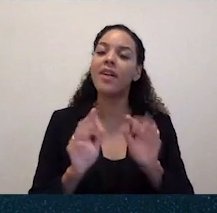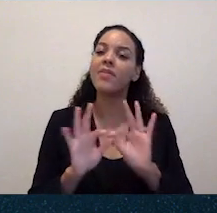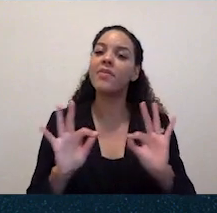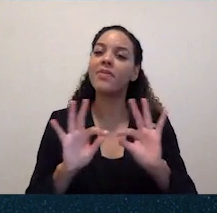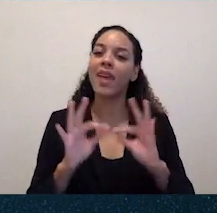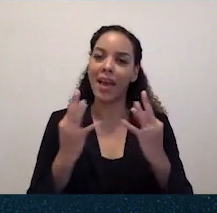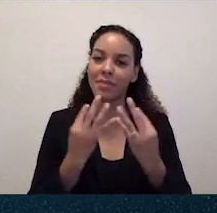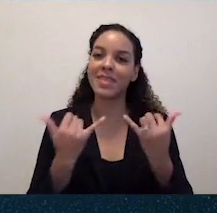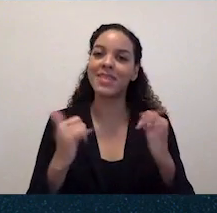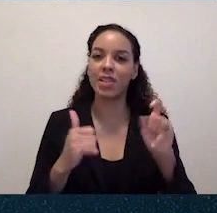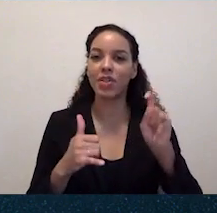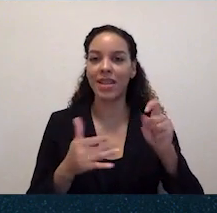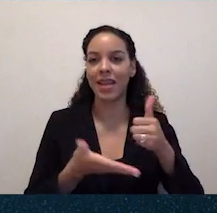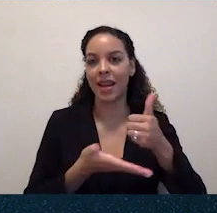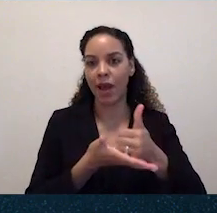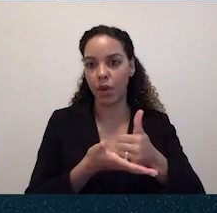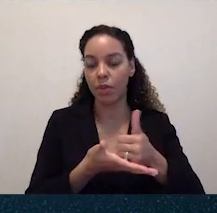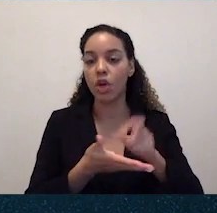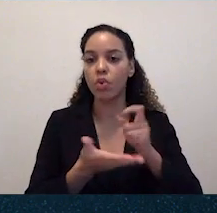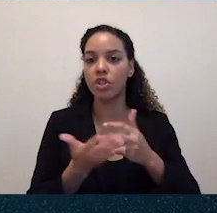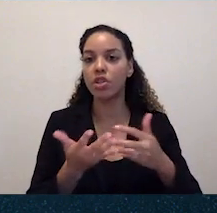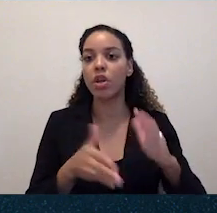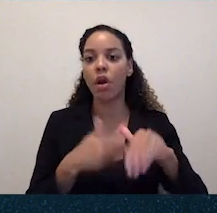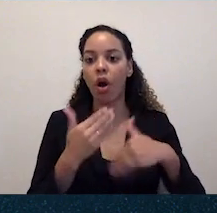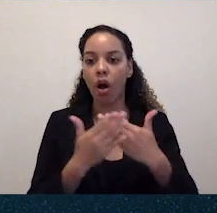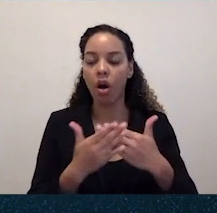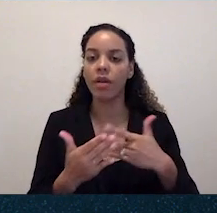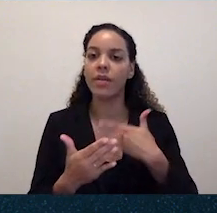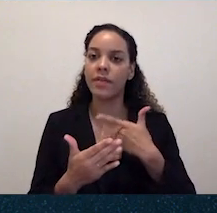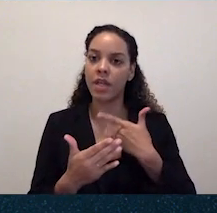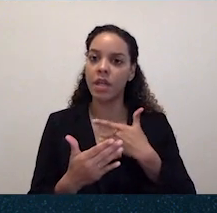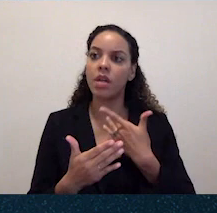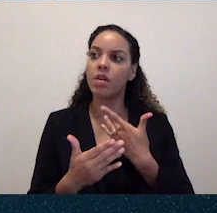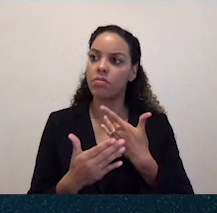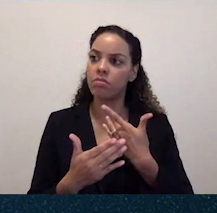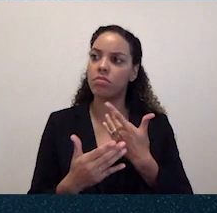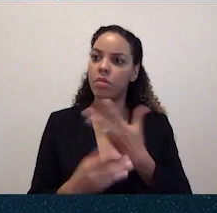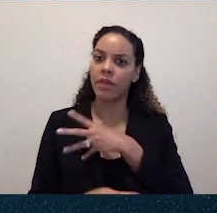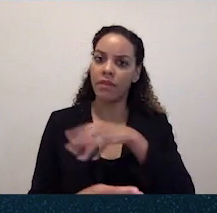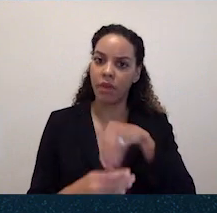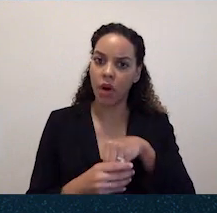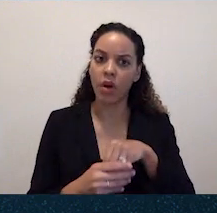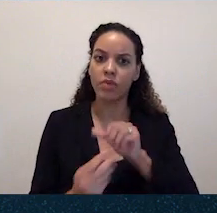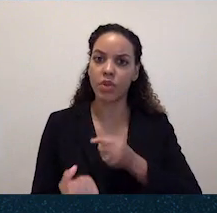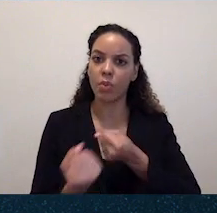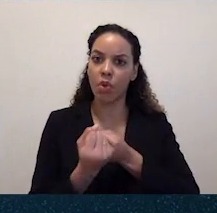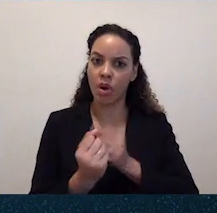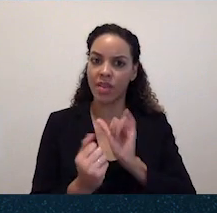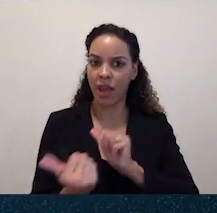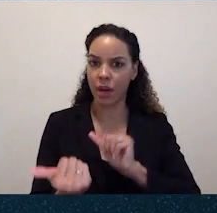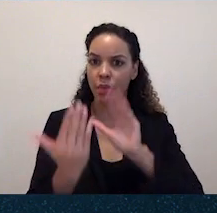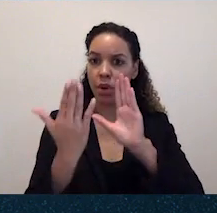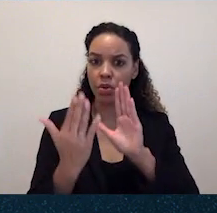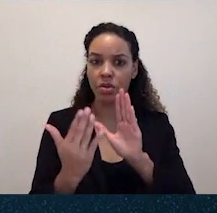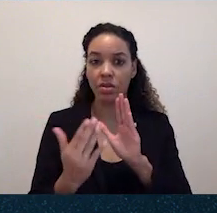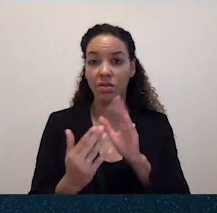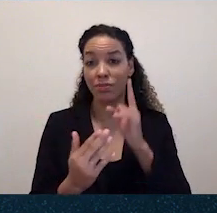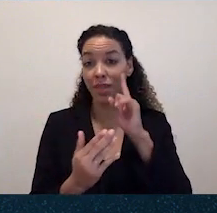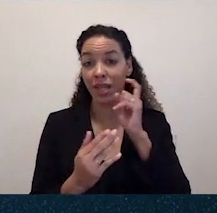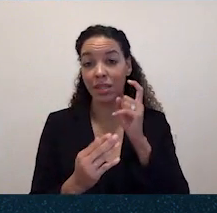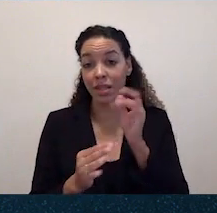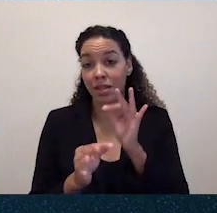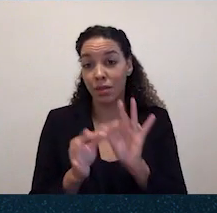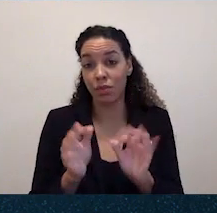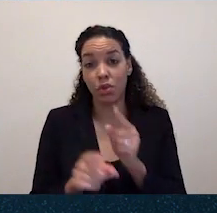it should be our collective interest in supporting that approach, because it's just simply the right thing to do. And